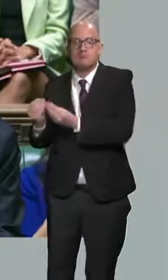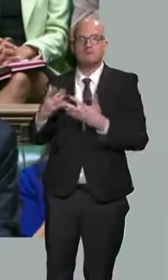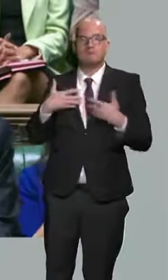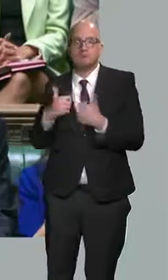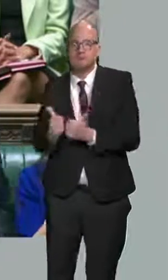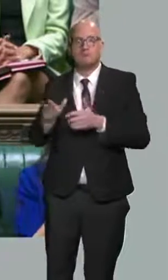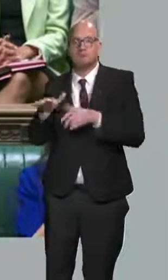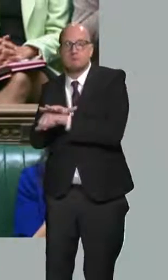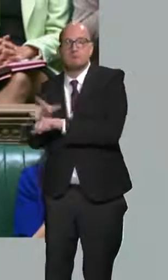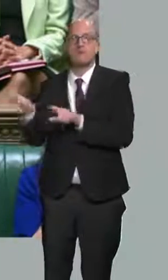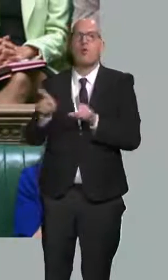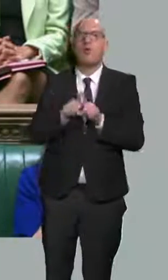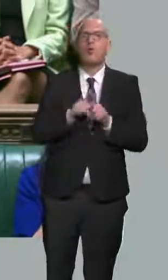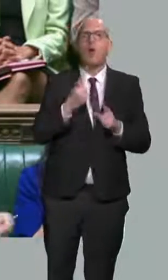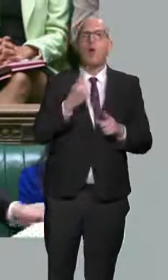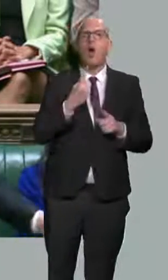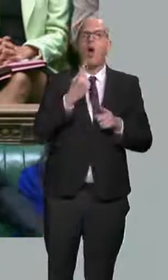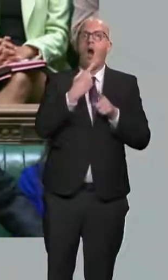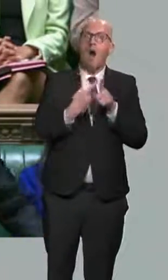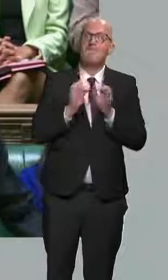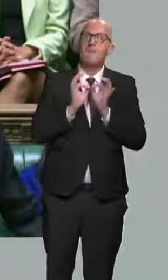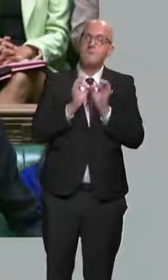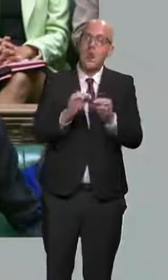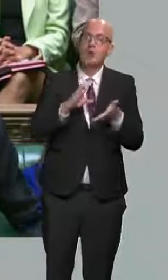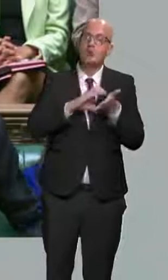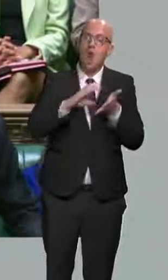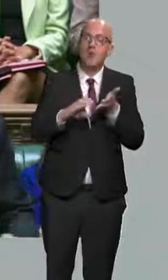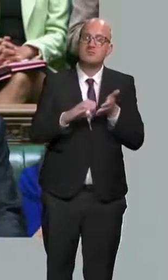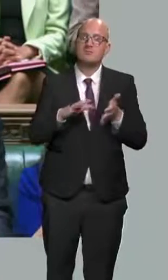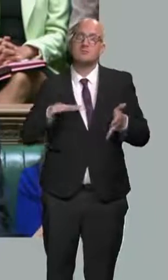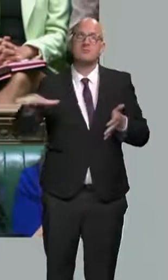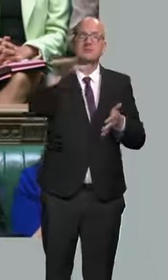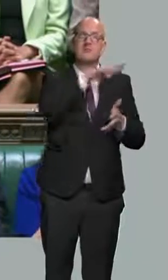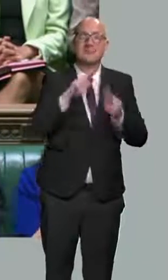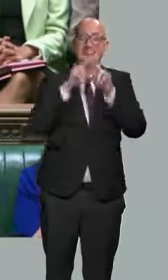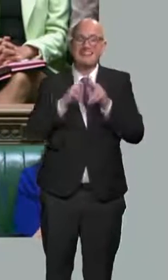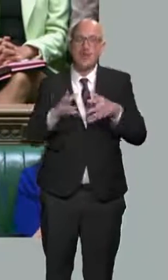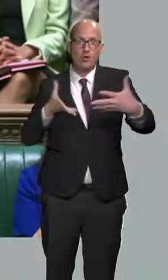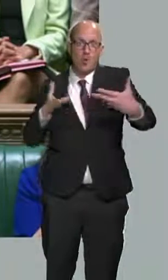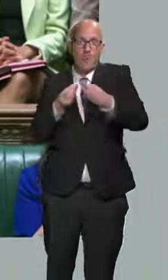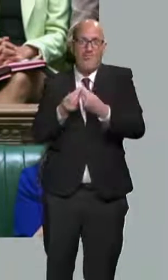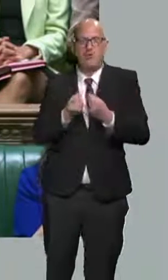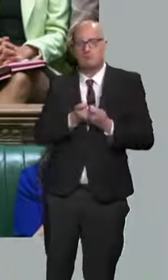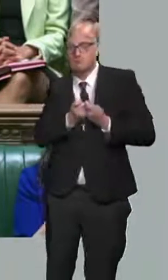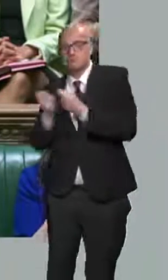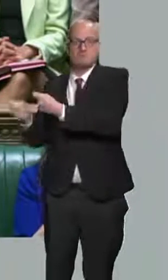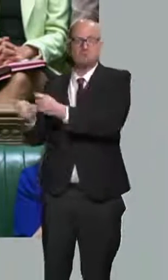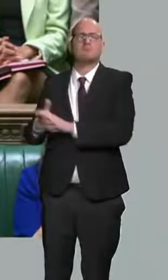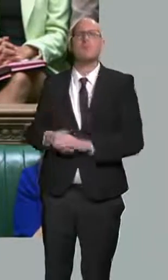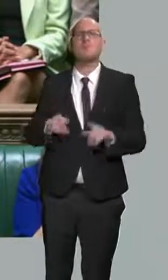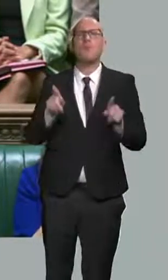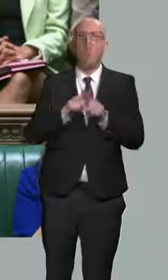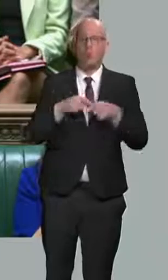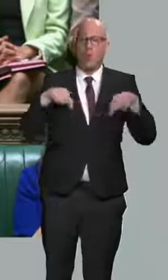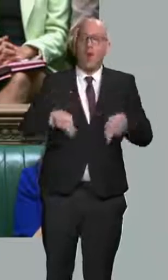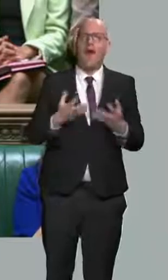half a billion dollars in multilateral financial guarantees. And launching the New Homes for Ukraine scheme to make sure